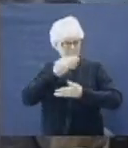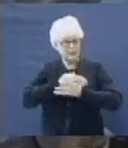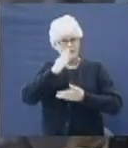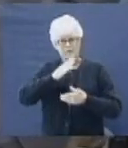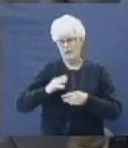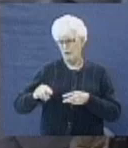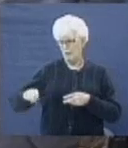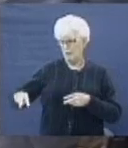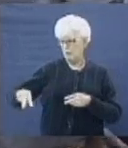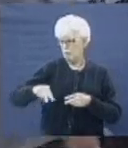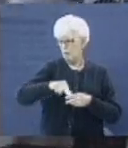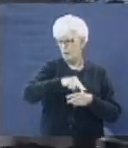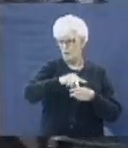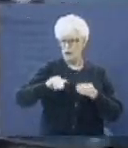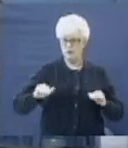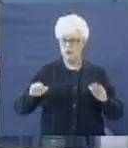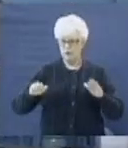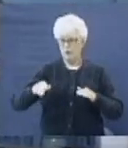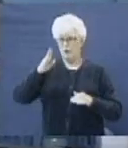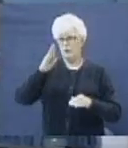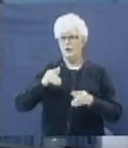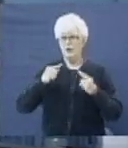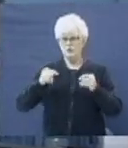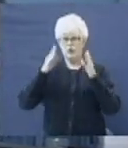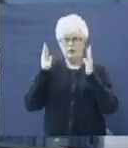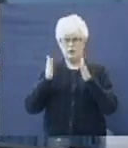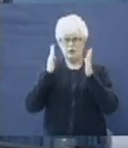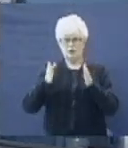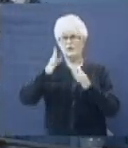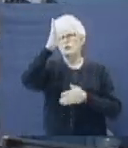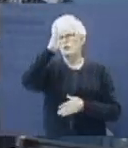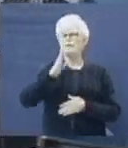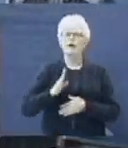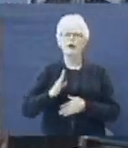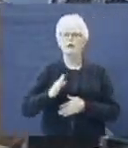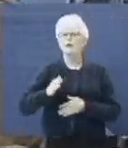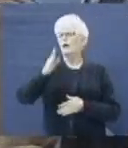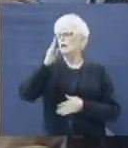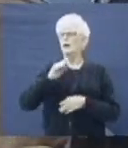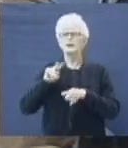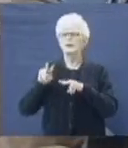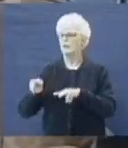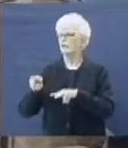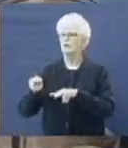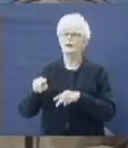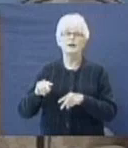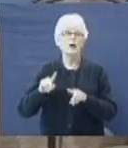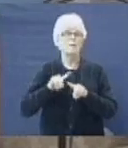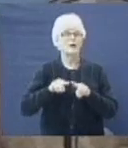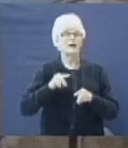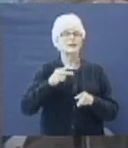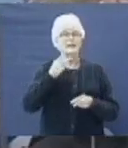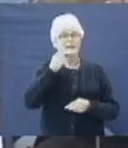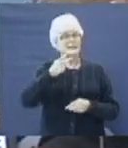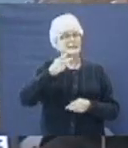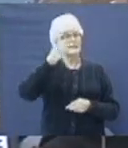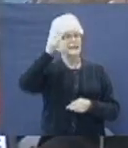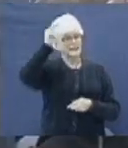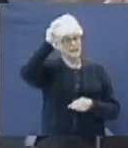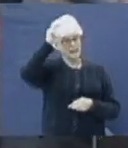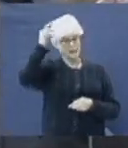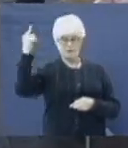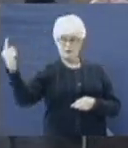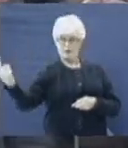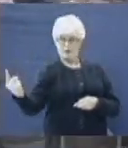around the throne of God, trying to get the attention of God. God didn't even look their way. But he did see when Satan approached